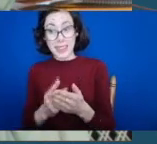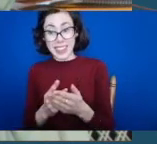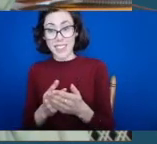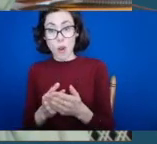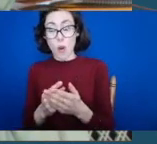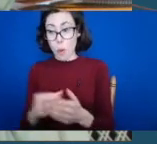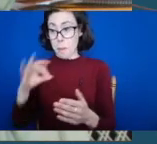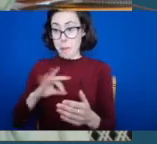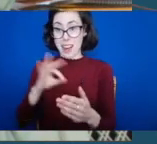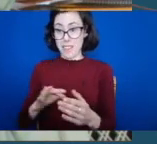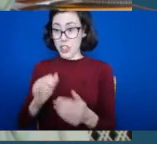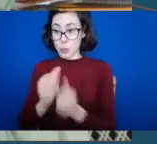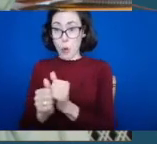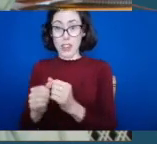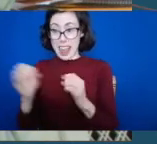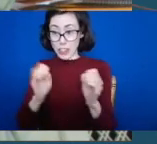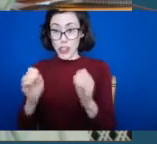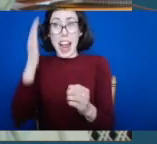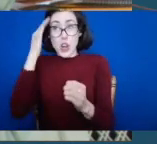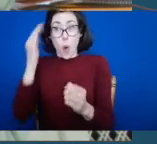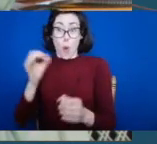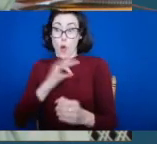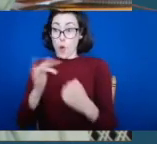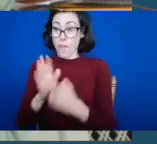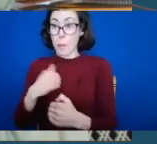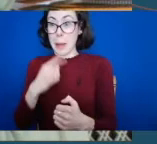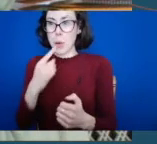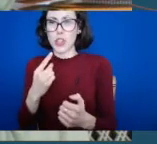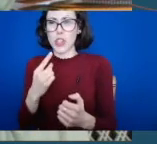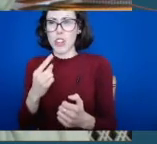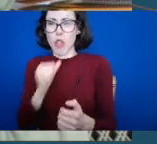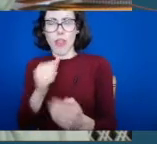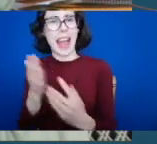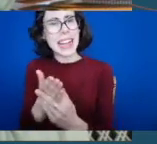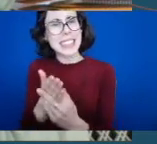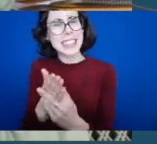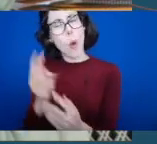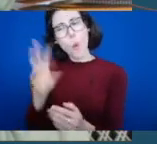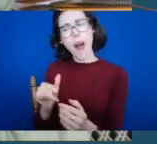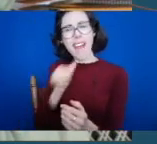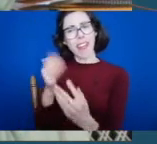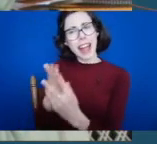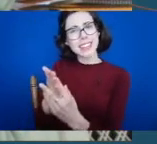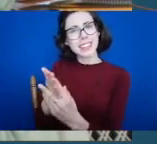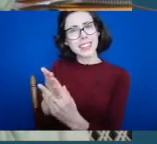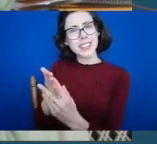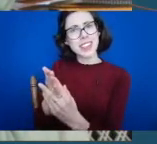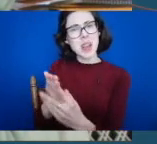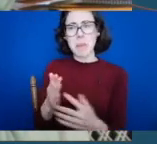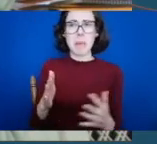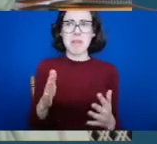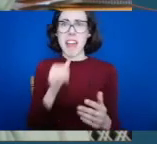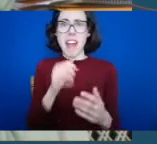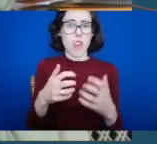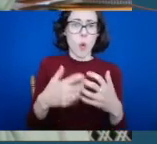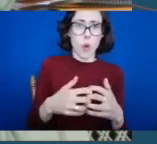unable to participate. The difficulty of access is not necessarily about equipment always or physical infrastructure, but also softer issues